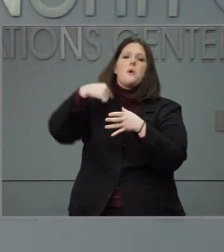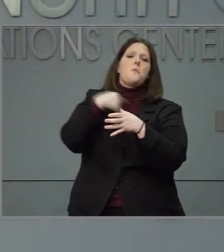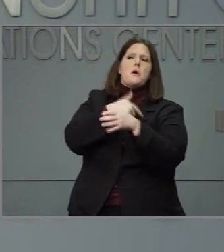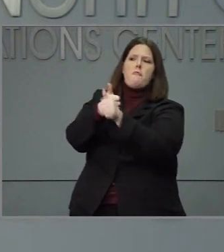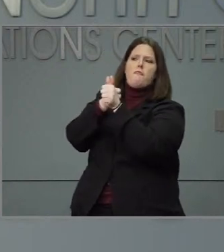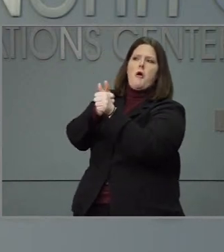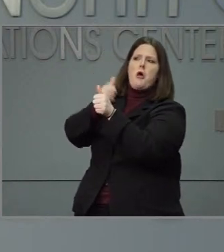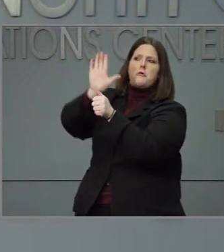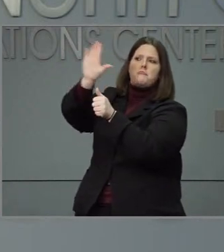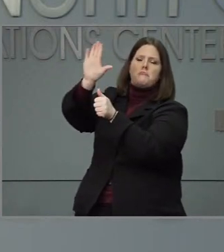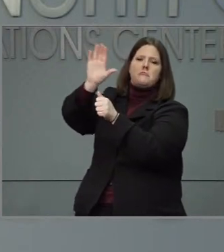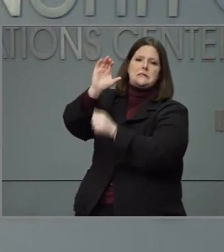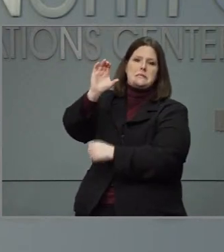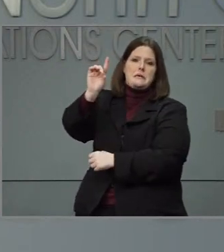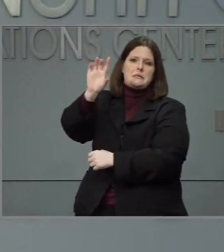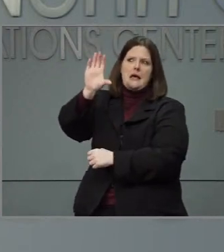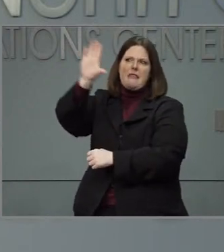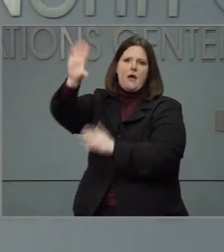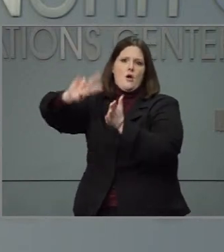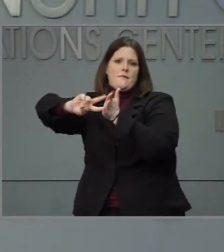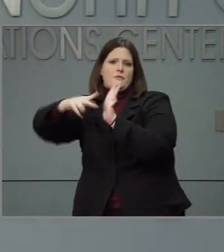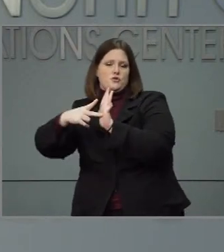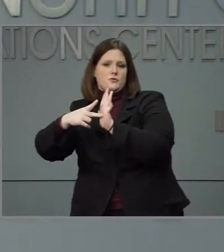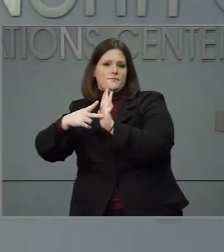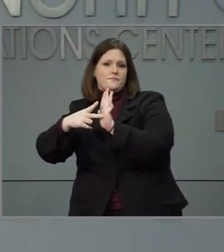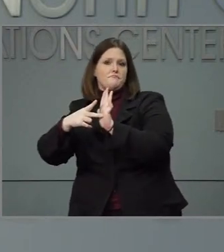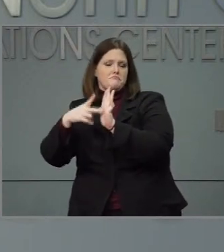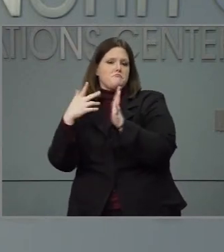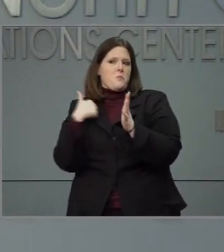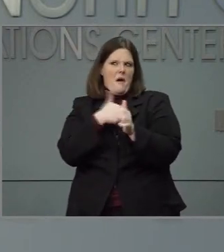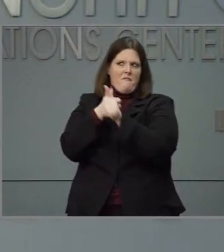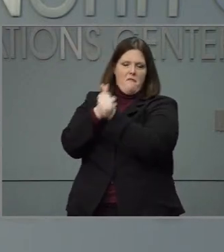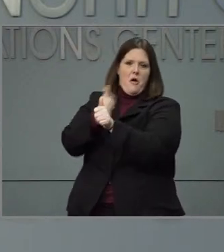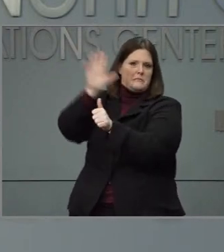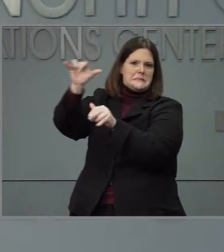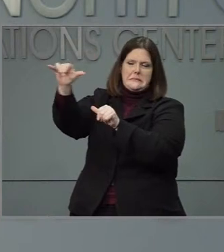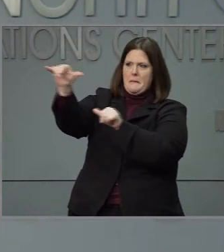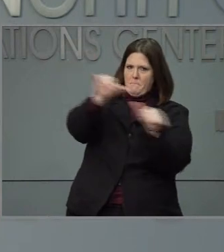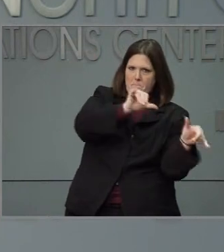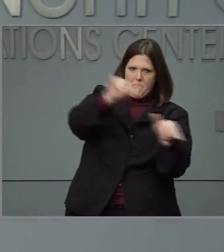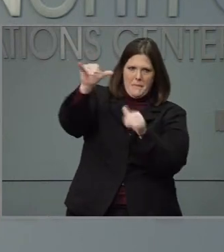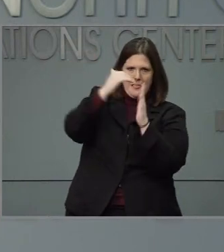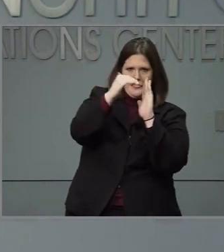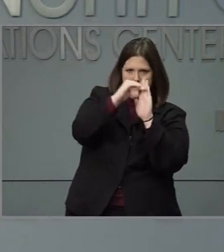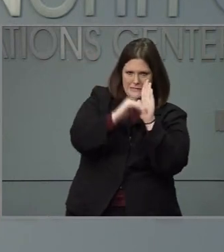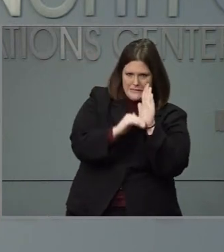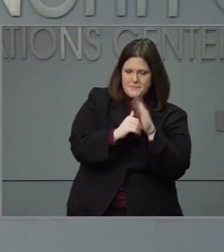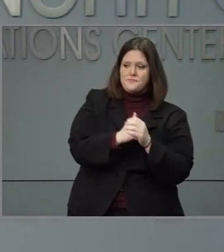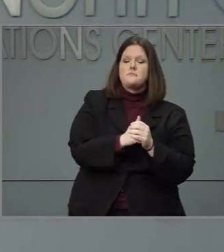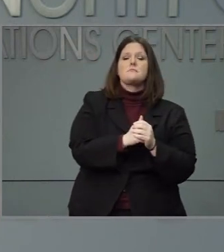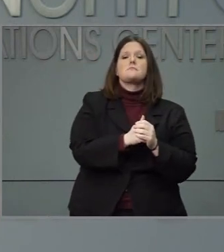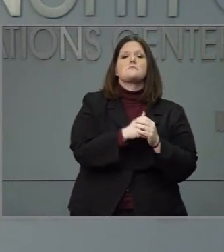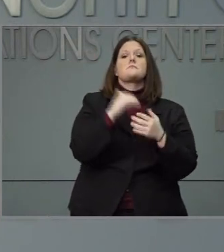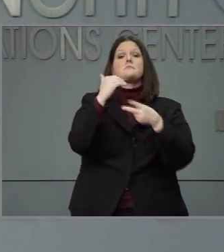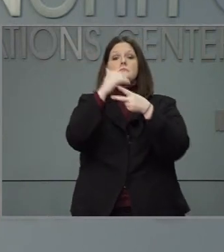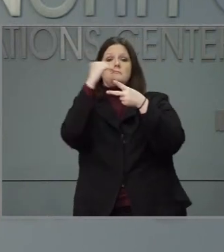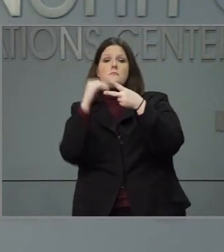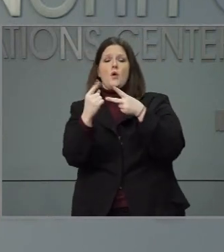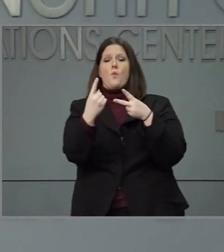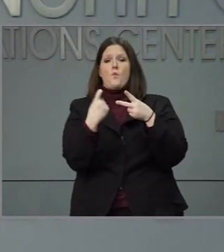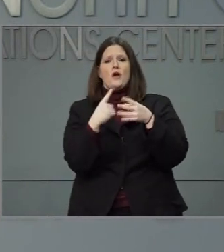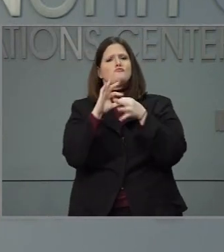that people who are incarcerated that the risk is significantly higher in congregate care